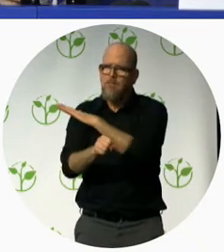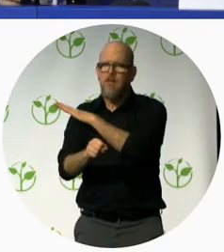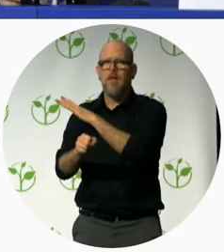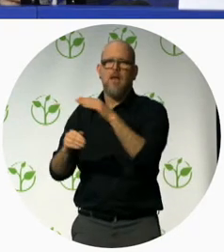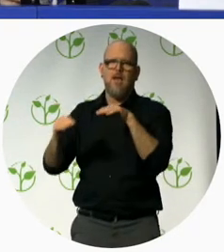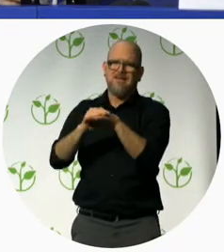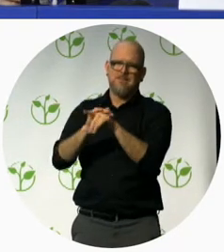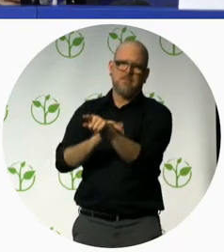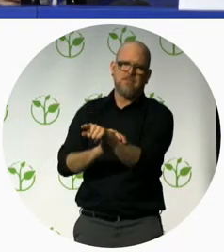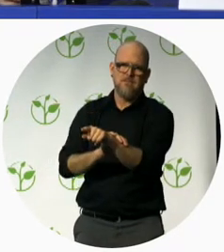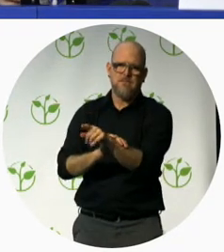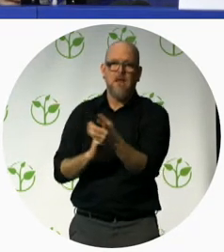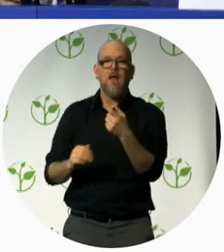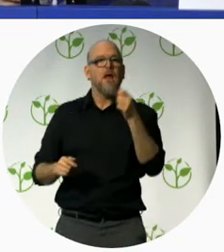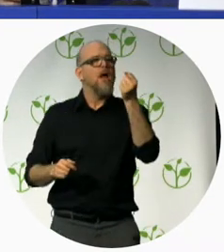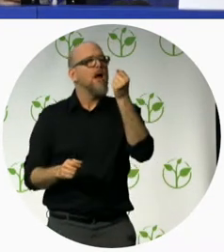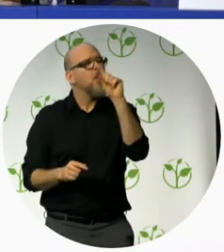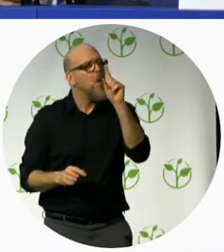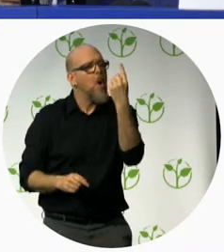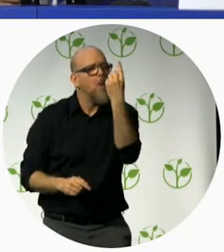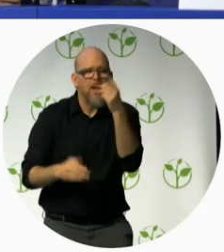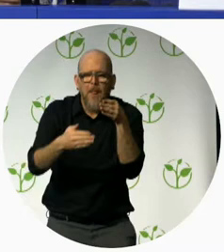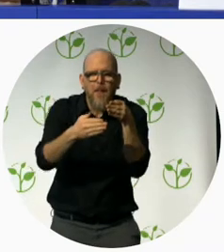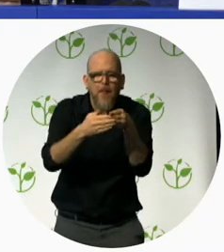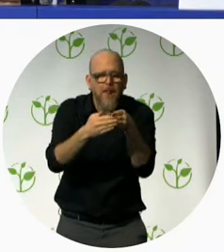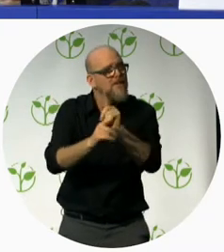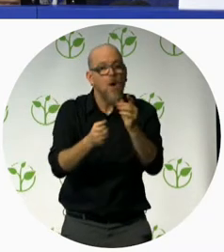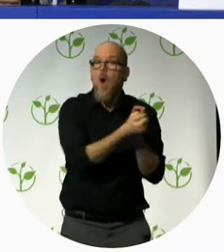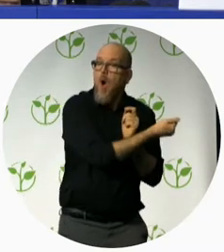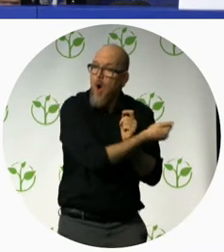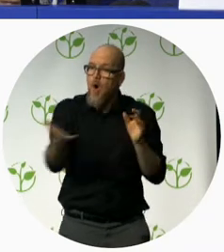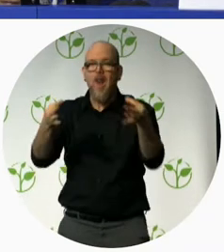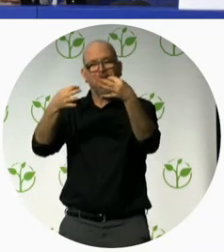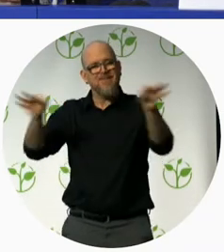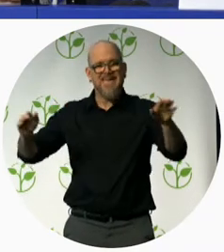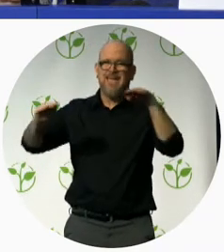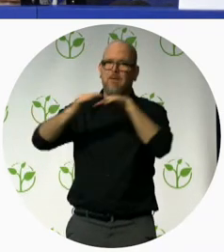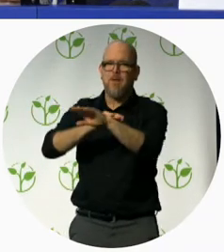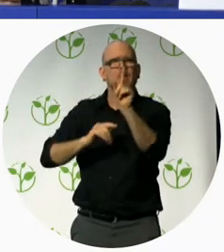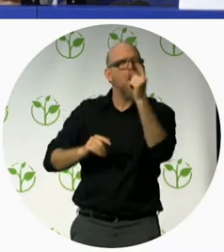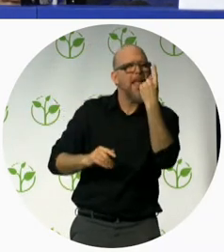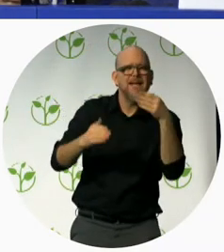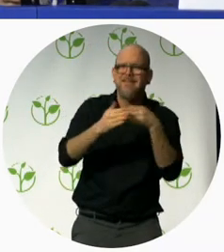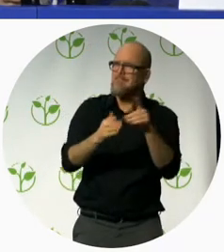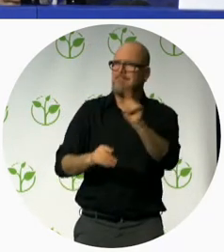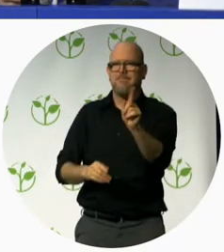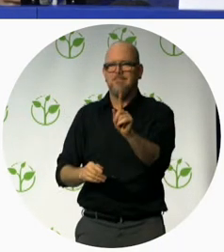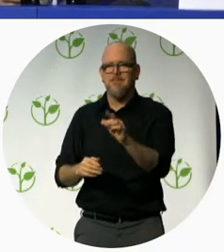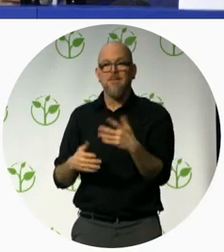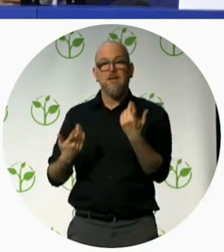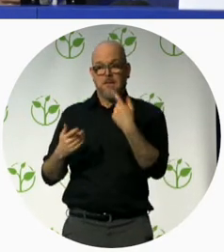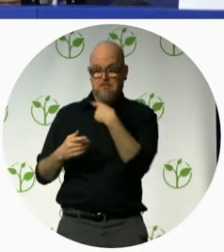we also learned that we had to identify the entire chain of patient hospital interfaces